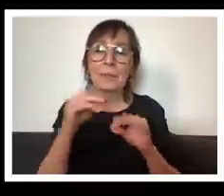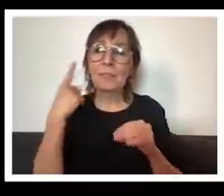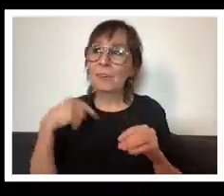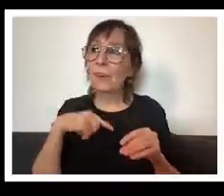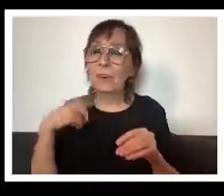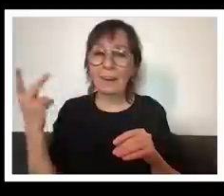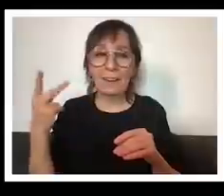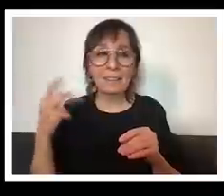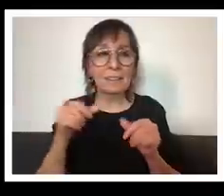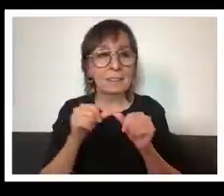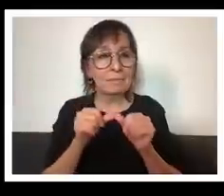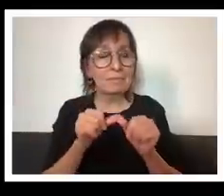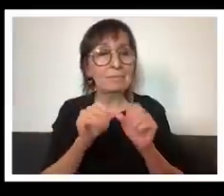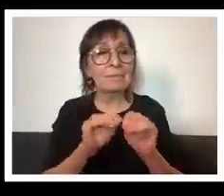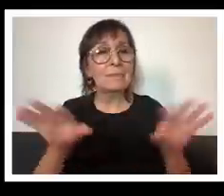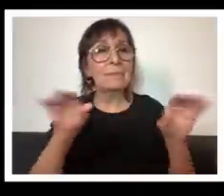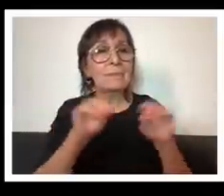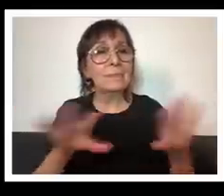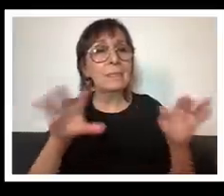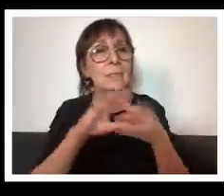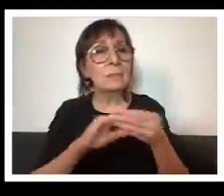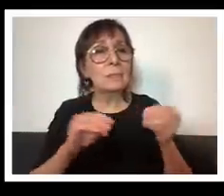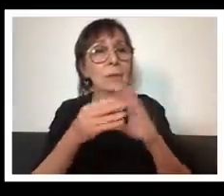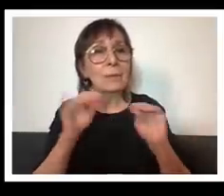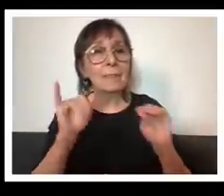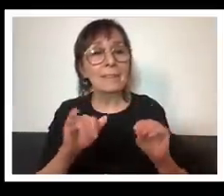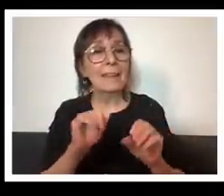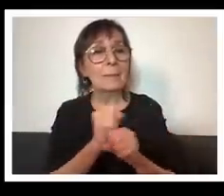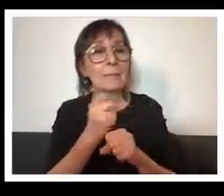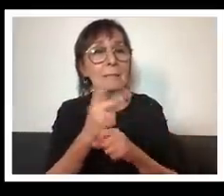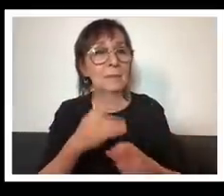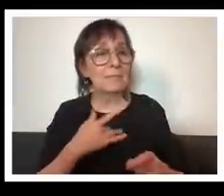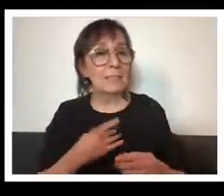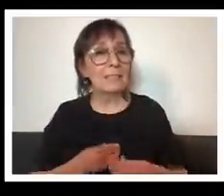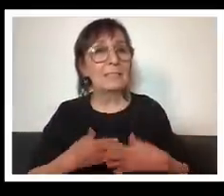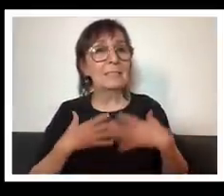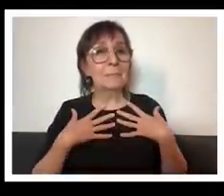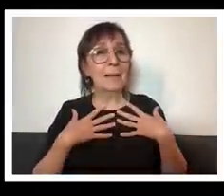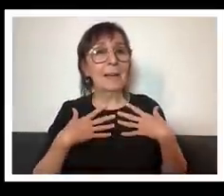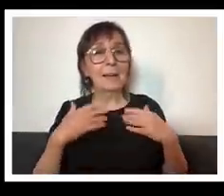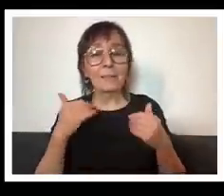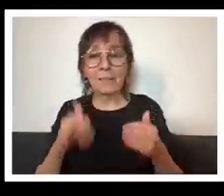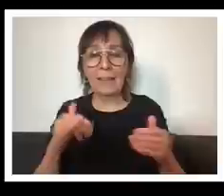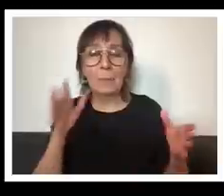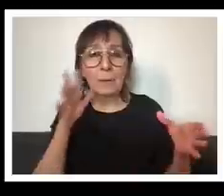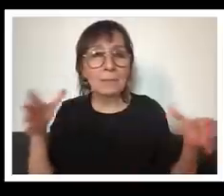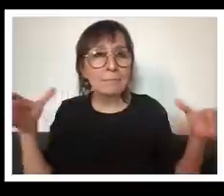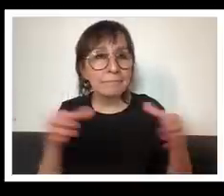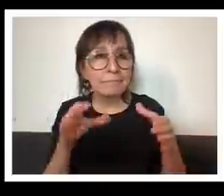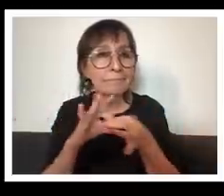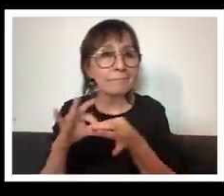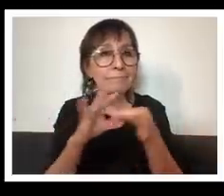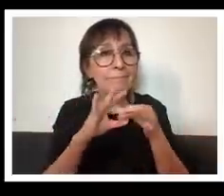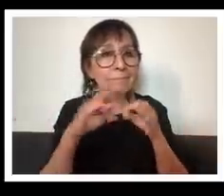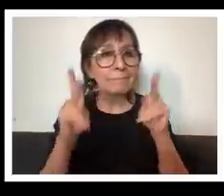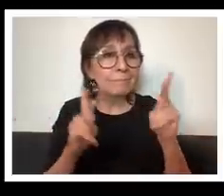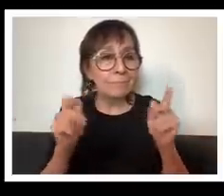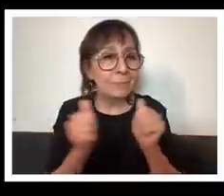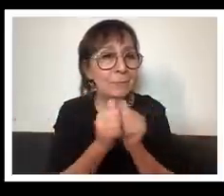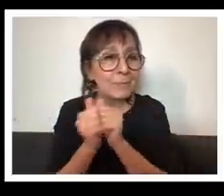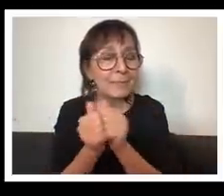continue to communicate stories that inspired and uh brought people together and uh